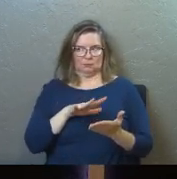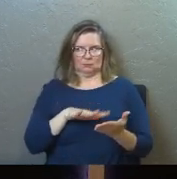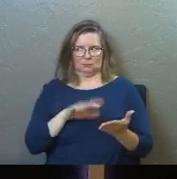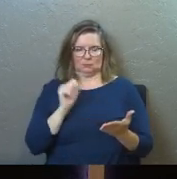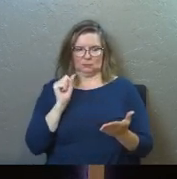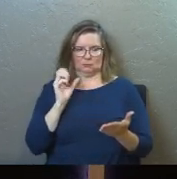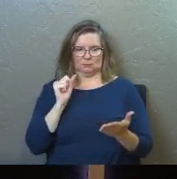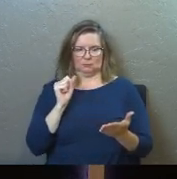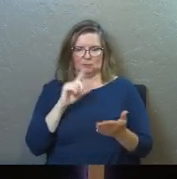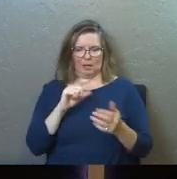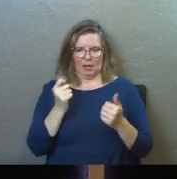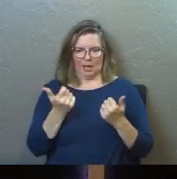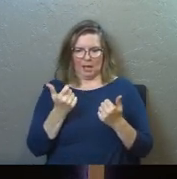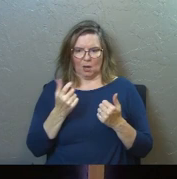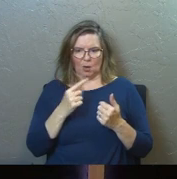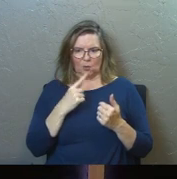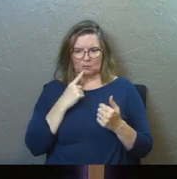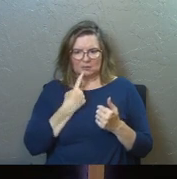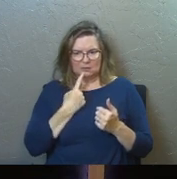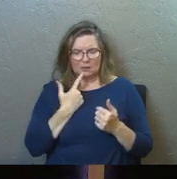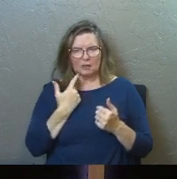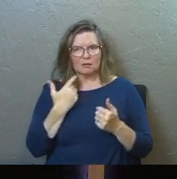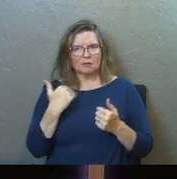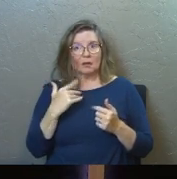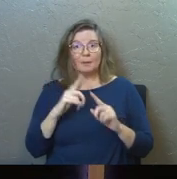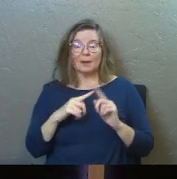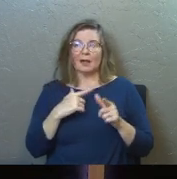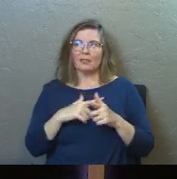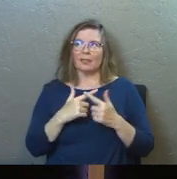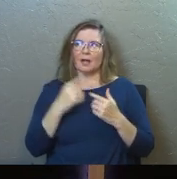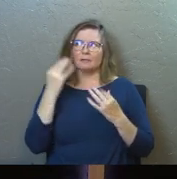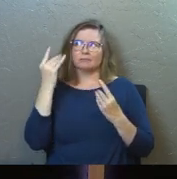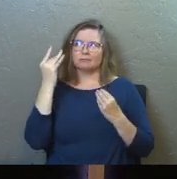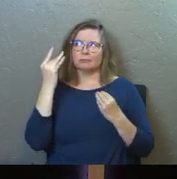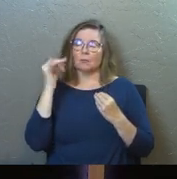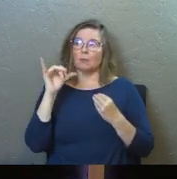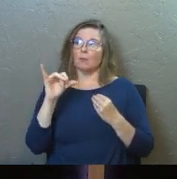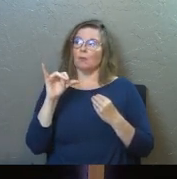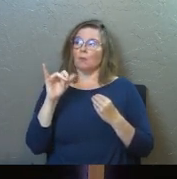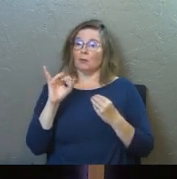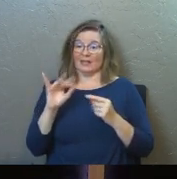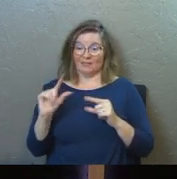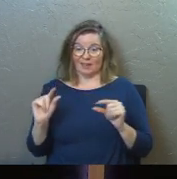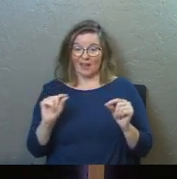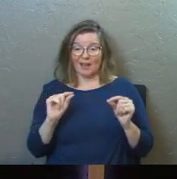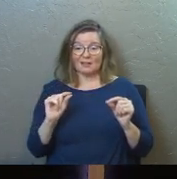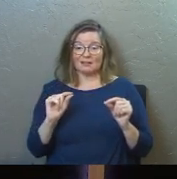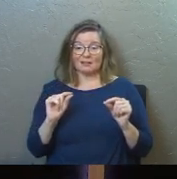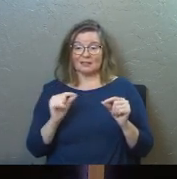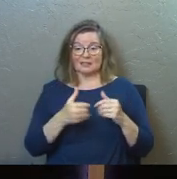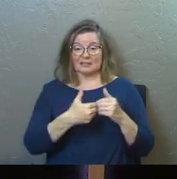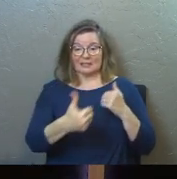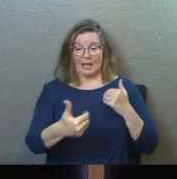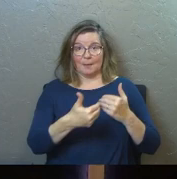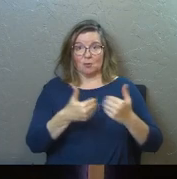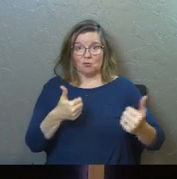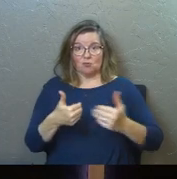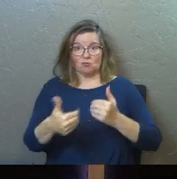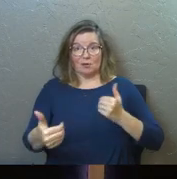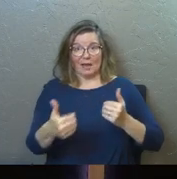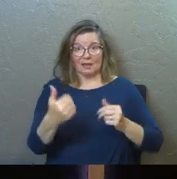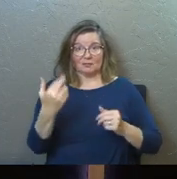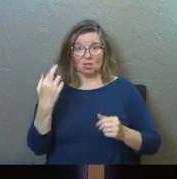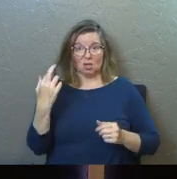really shocked by how extreme he made that, but then it hit me. If gossip separates close